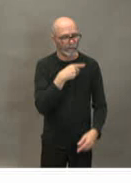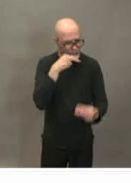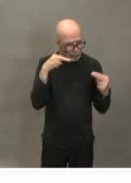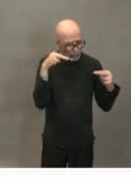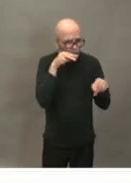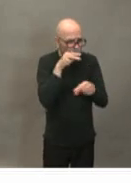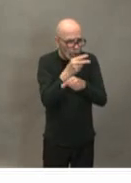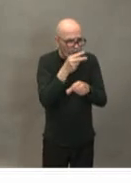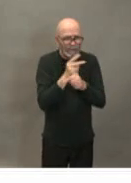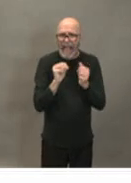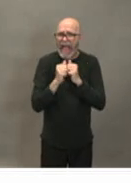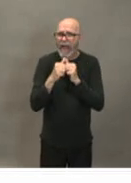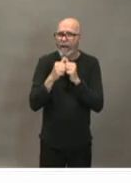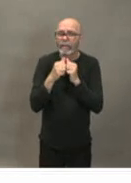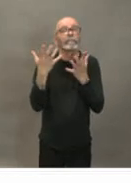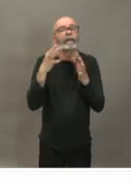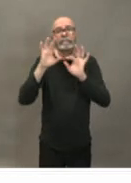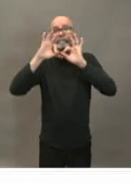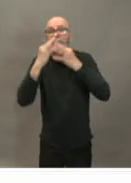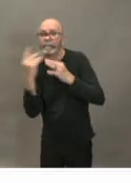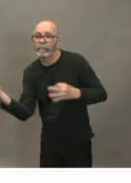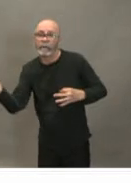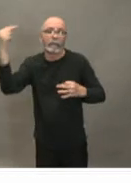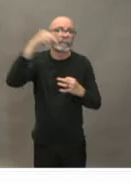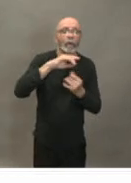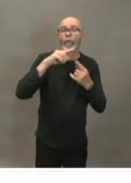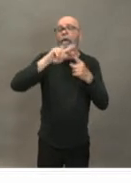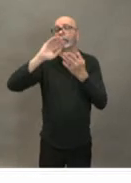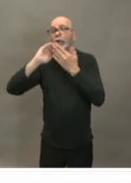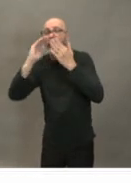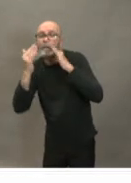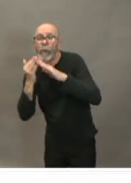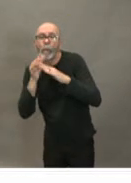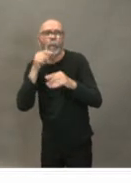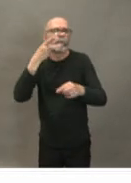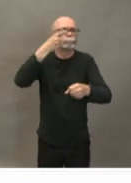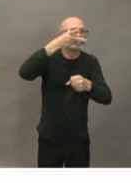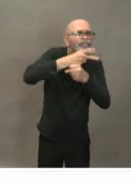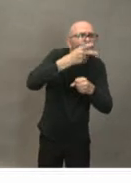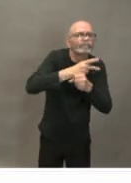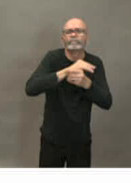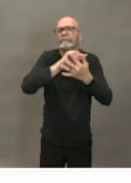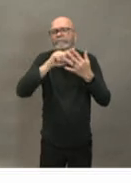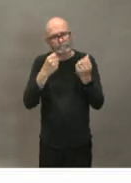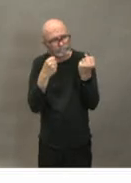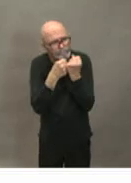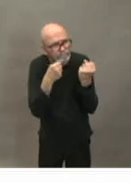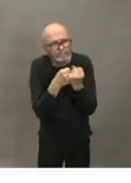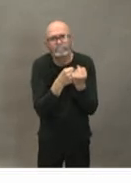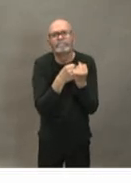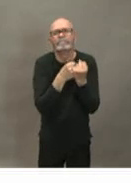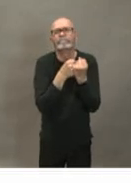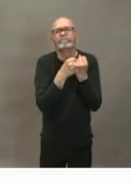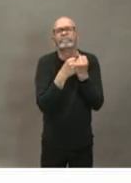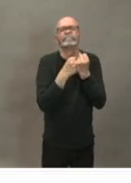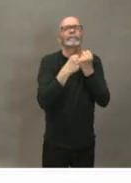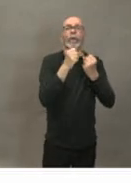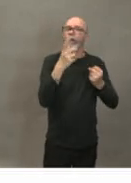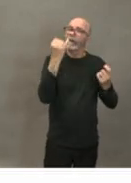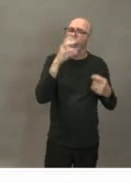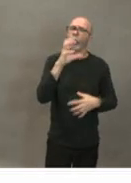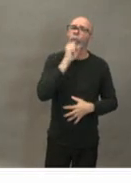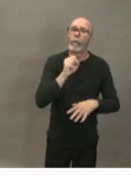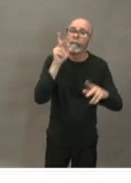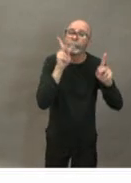communities especially those who are most vulnerable so you it's it's the seniors seniors with chronic conditions who are most